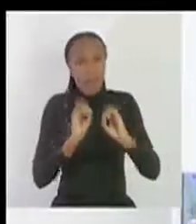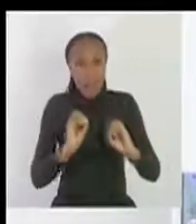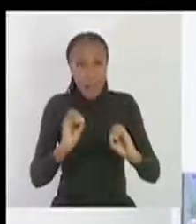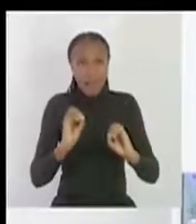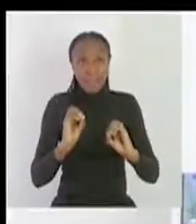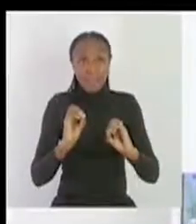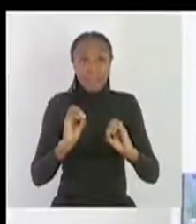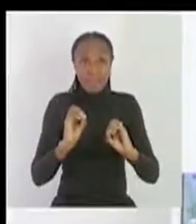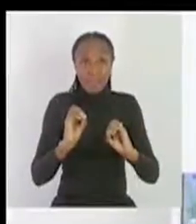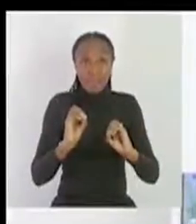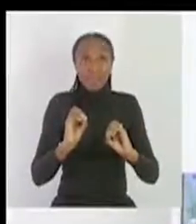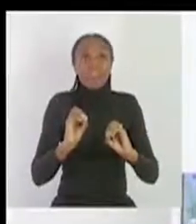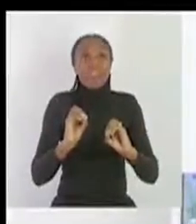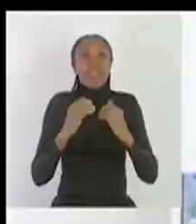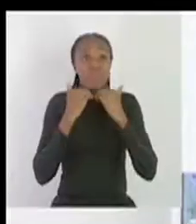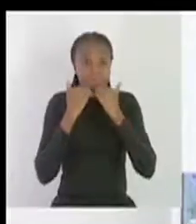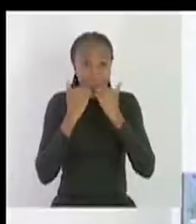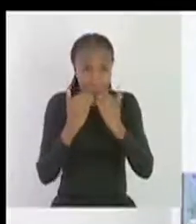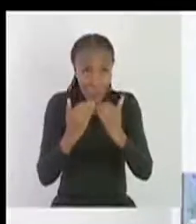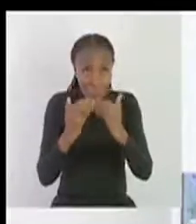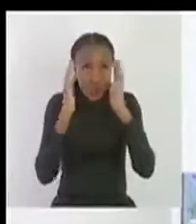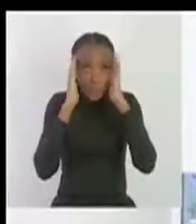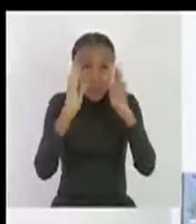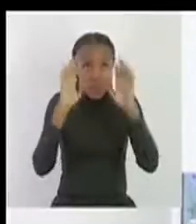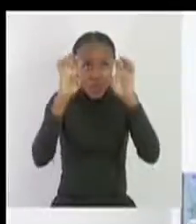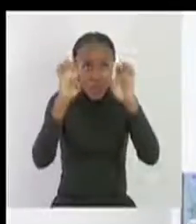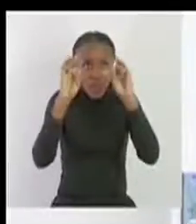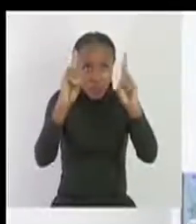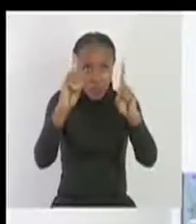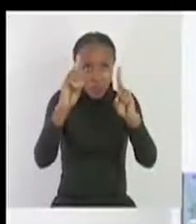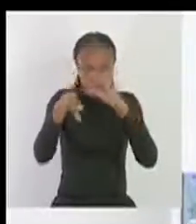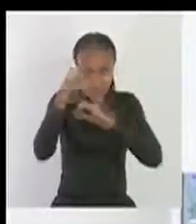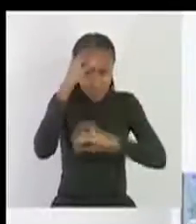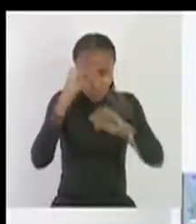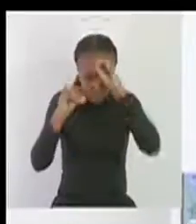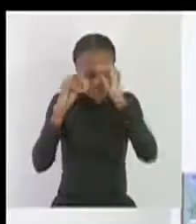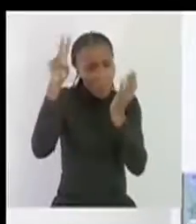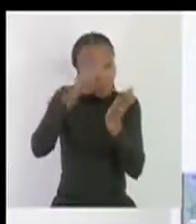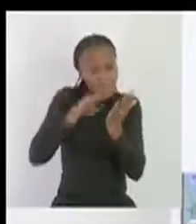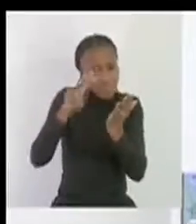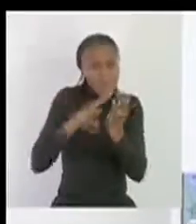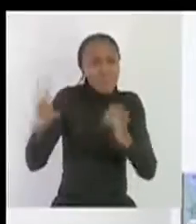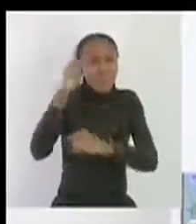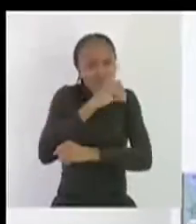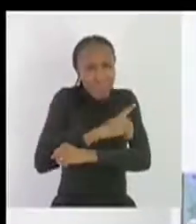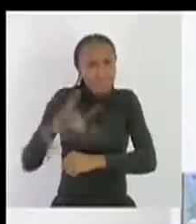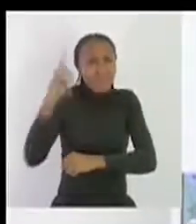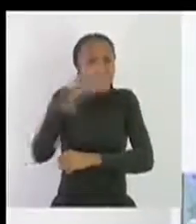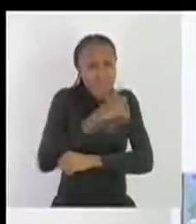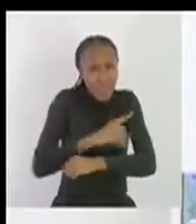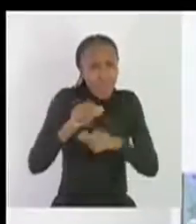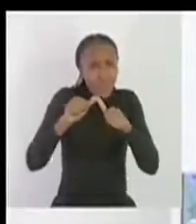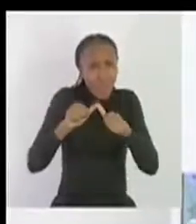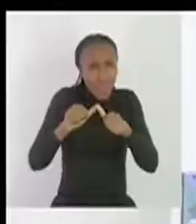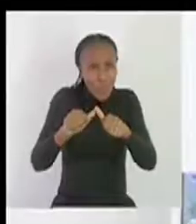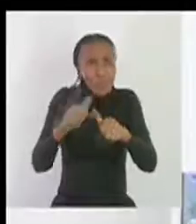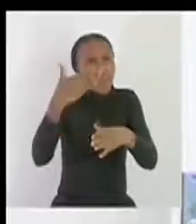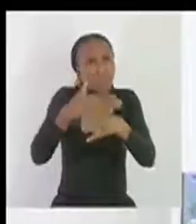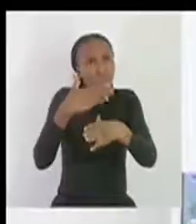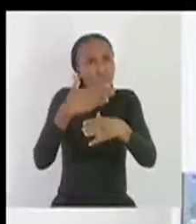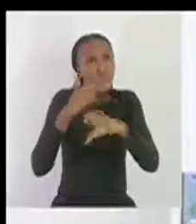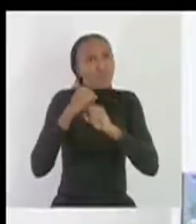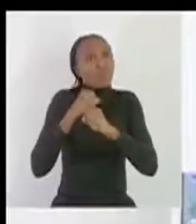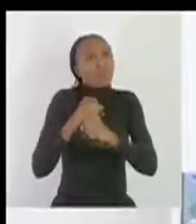abilities therefore I encourage you to keep up with your school make sure that every day you do something for which is related to school